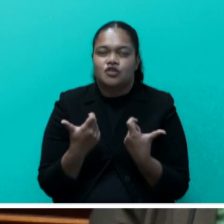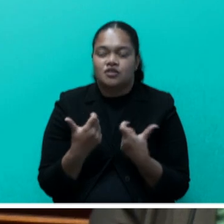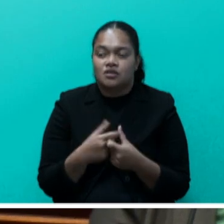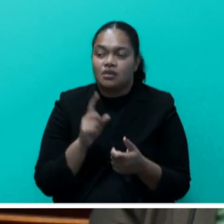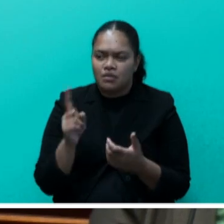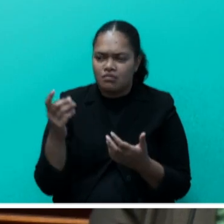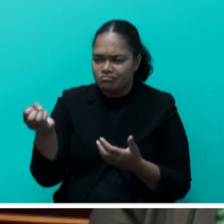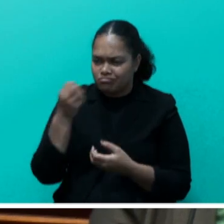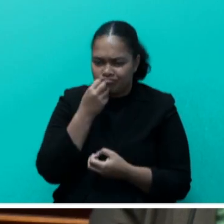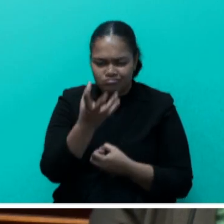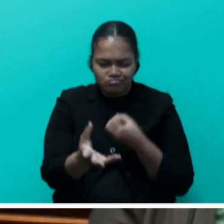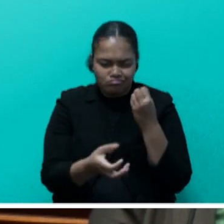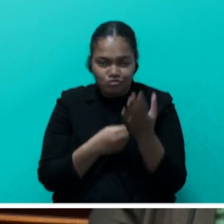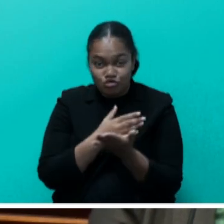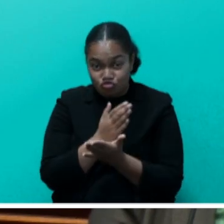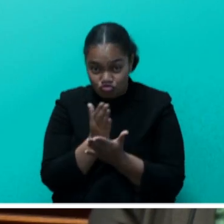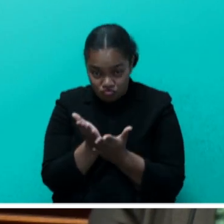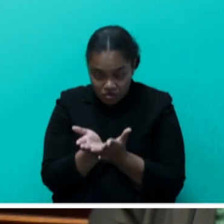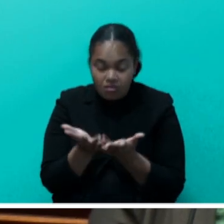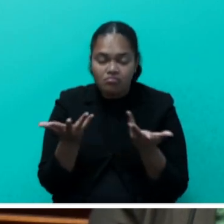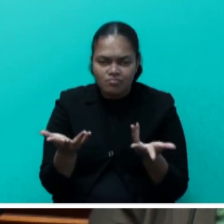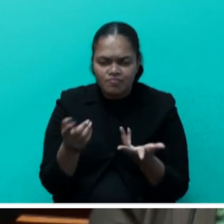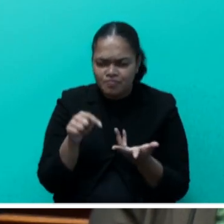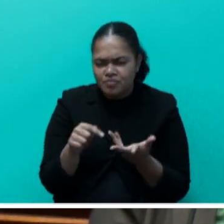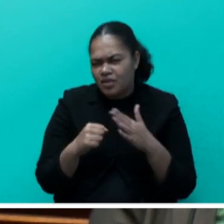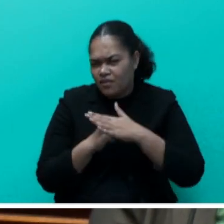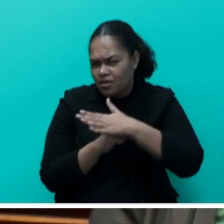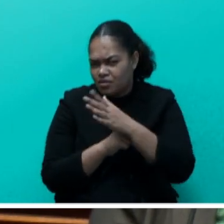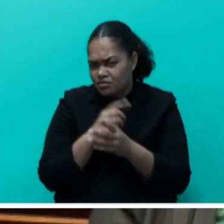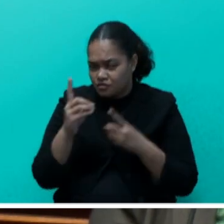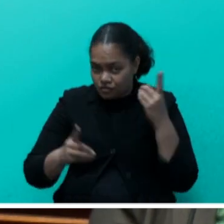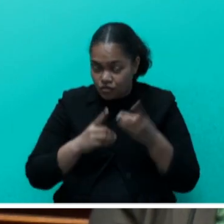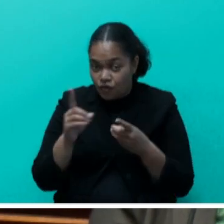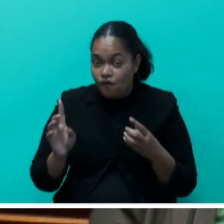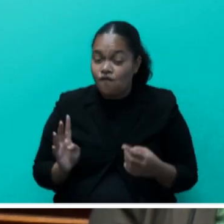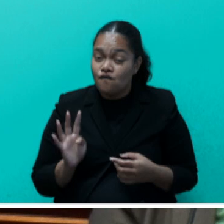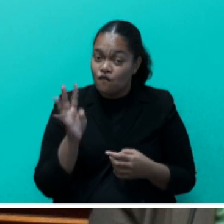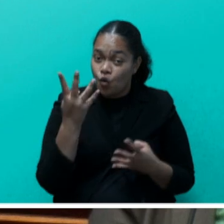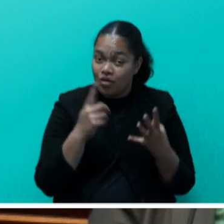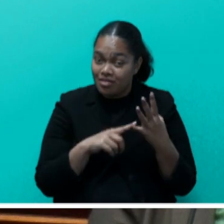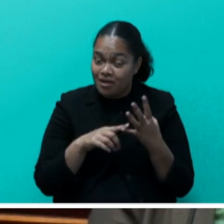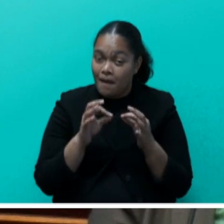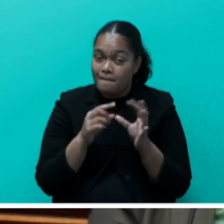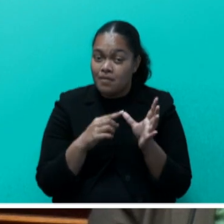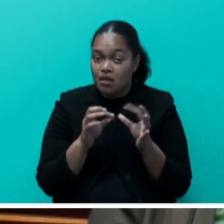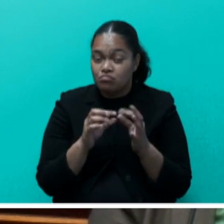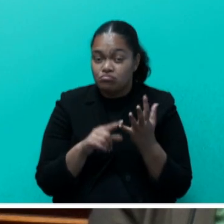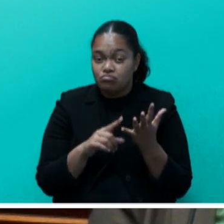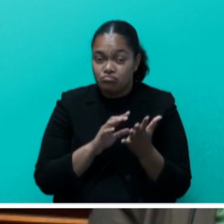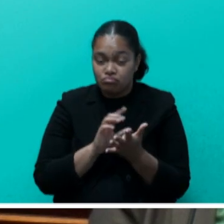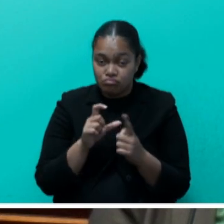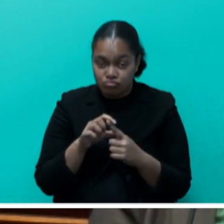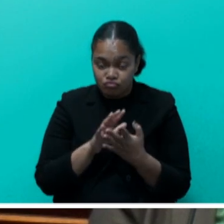narratives established during these foundational conferences, the Fourth Conference in Antigua and Barbuda advanced our